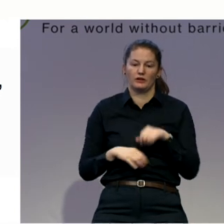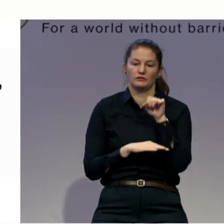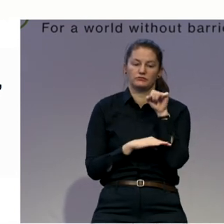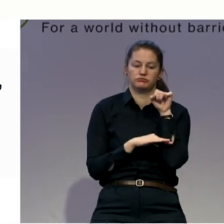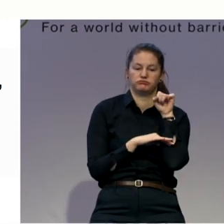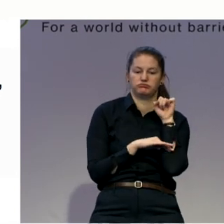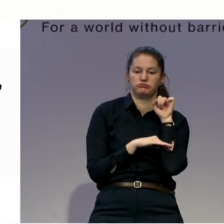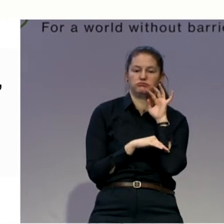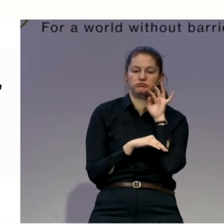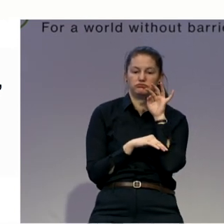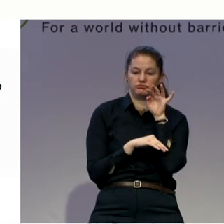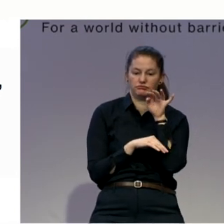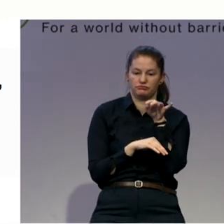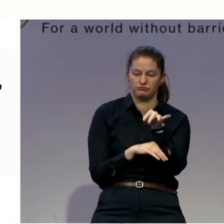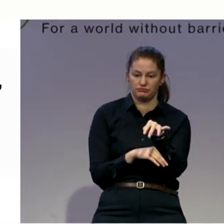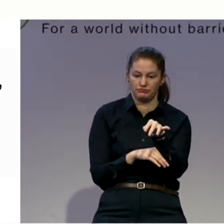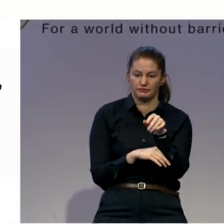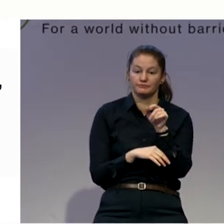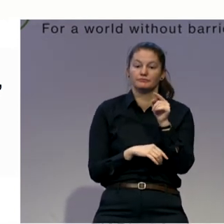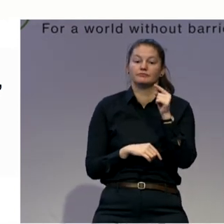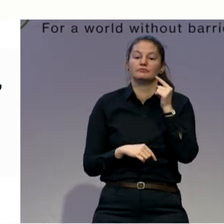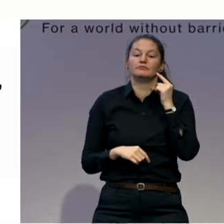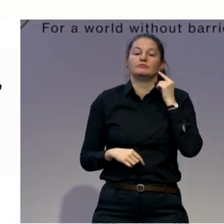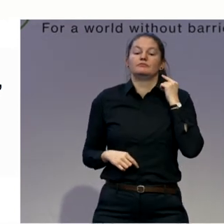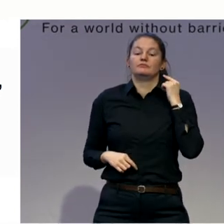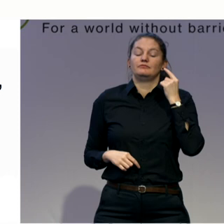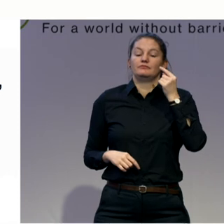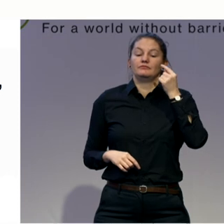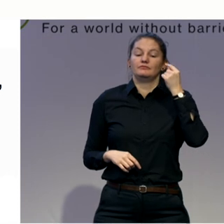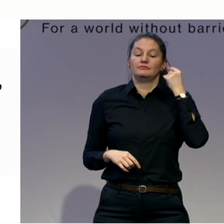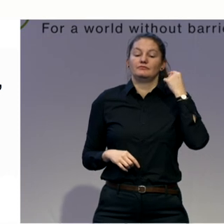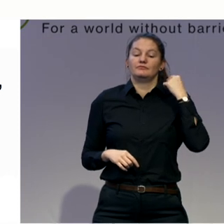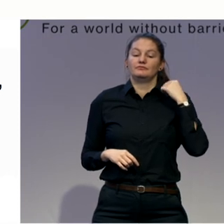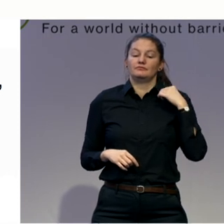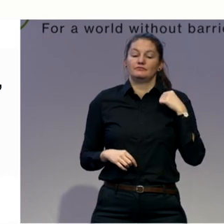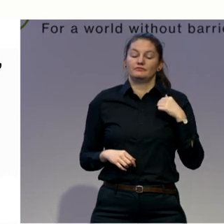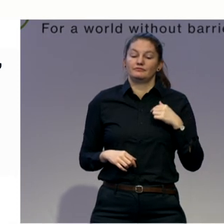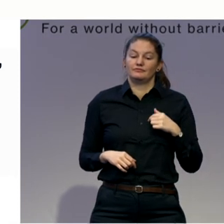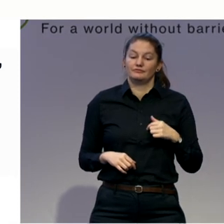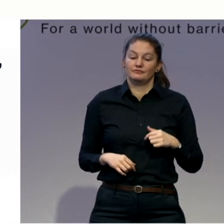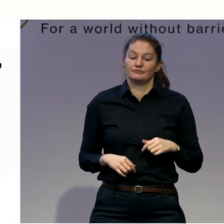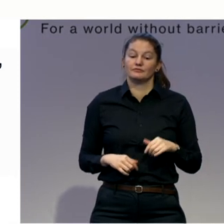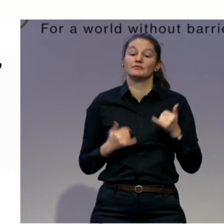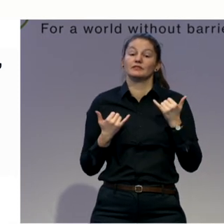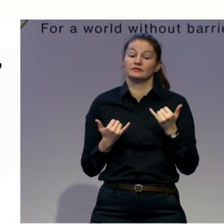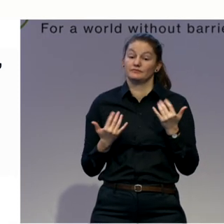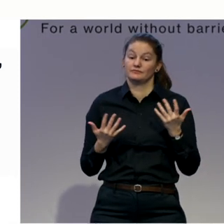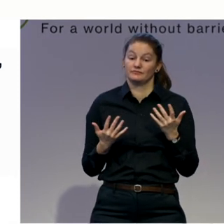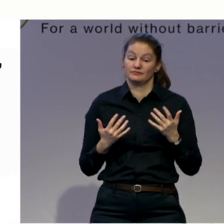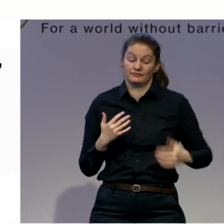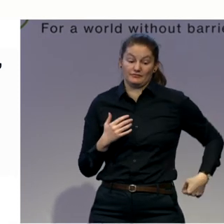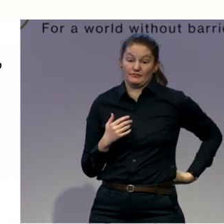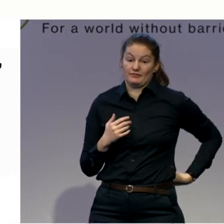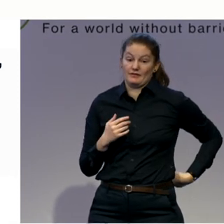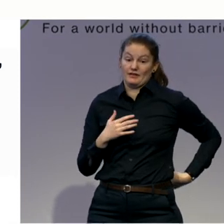back. Let's do it again. Inhale to prepare. Exhale and move it away from the chair. Inhale to